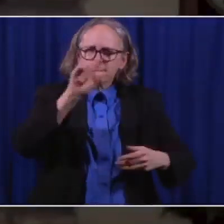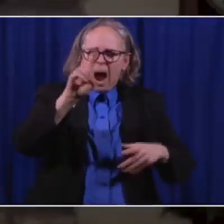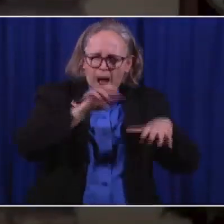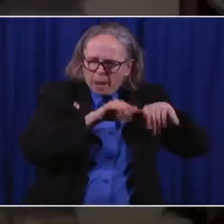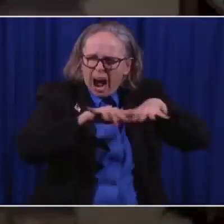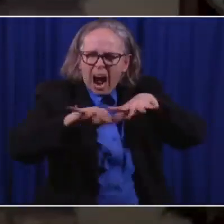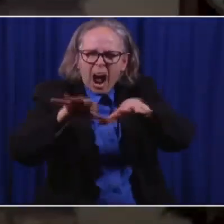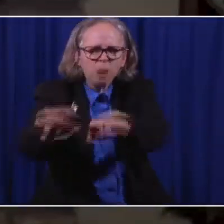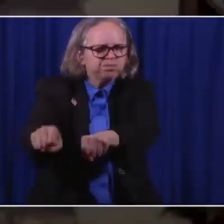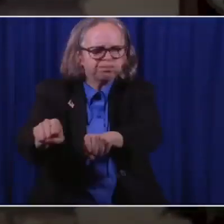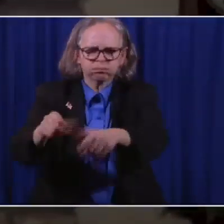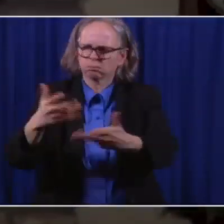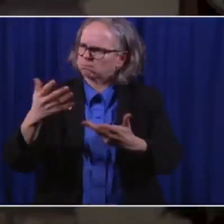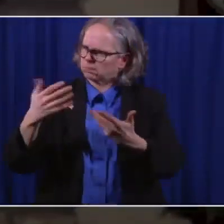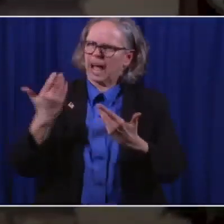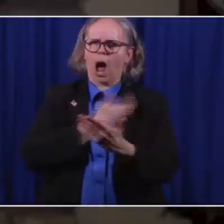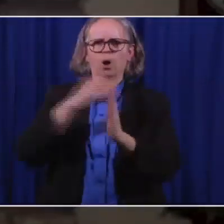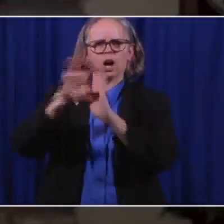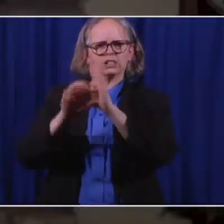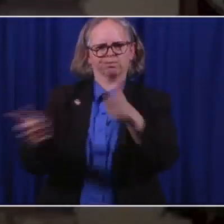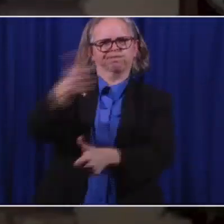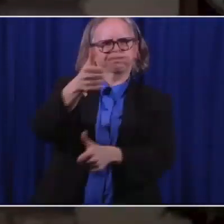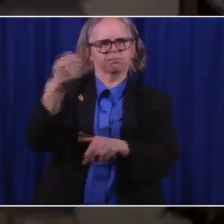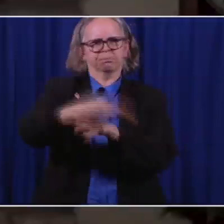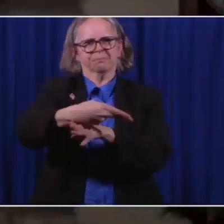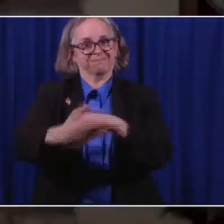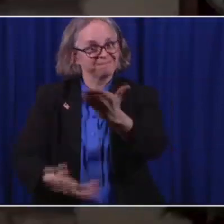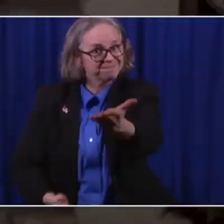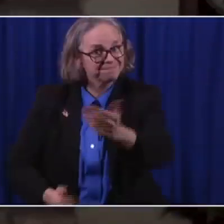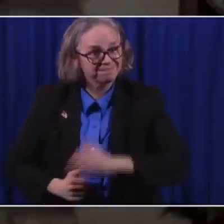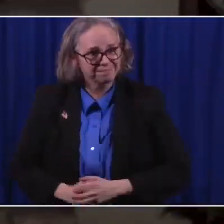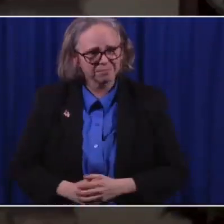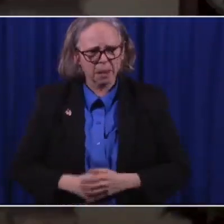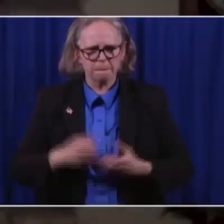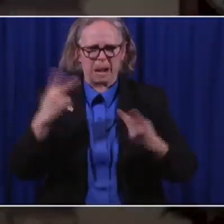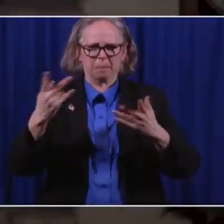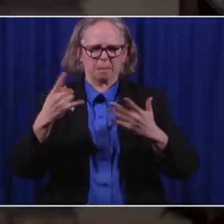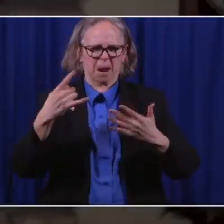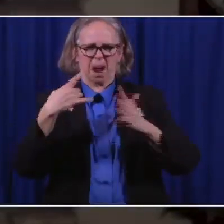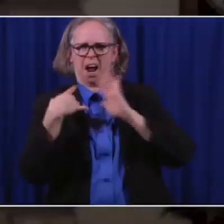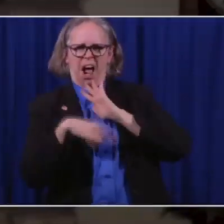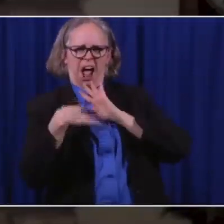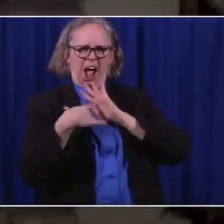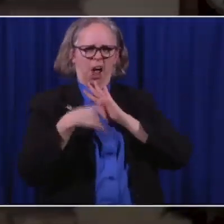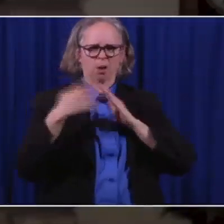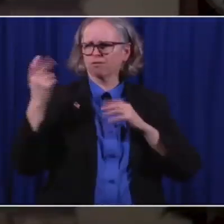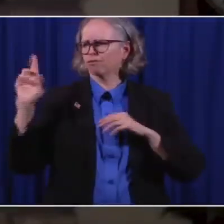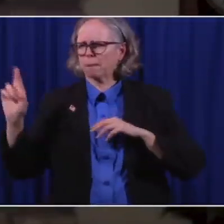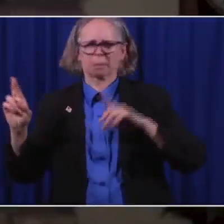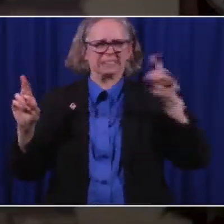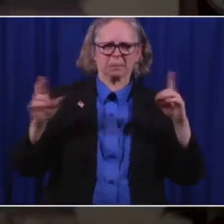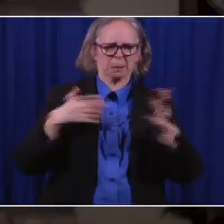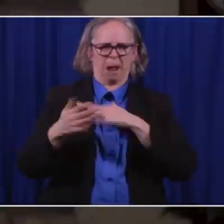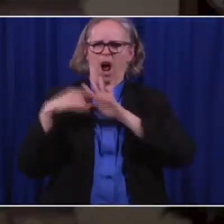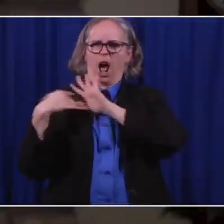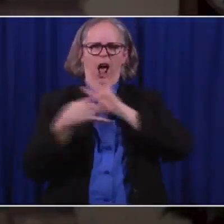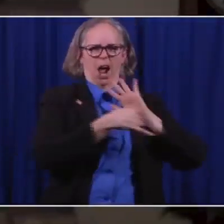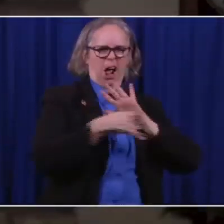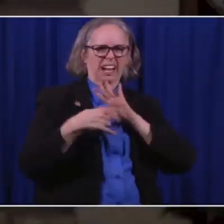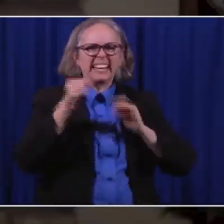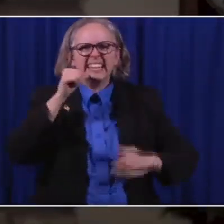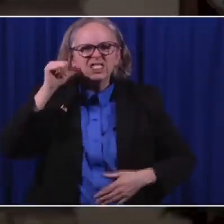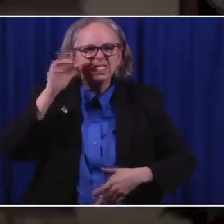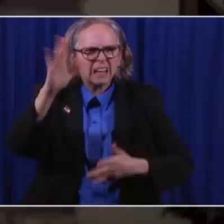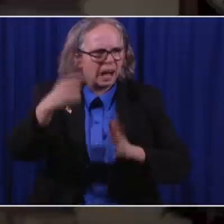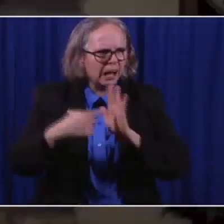Look, I get critics on both sides. should have seen my, you know, I get email yesterday, shortly after